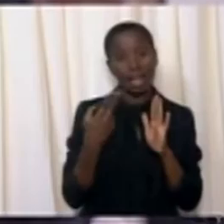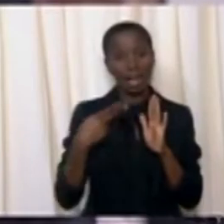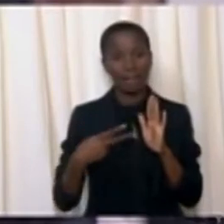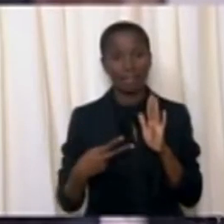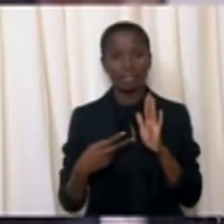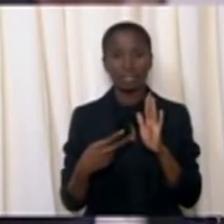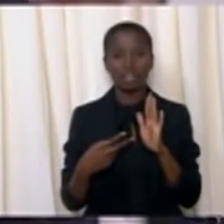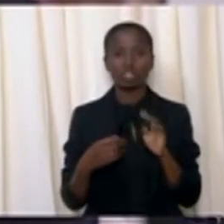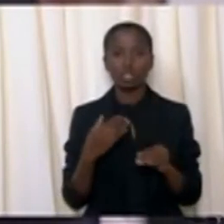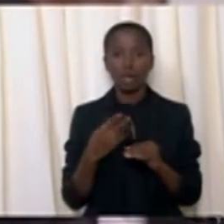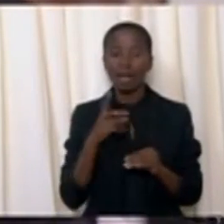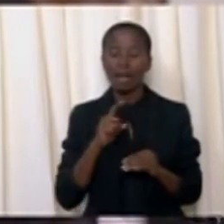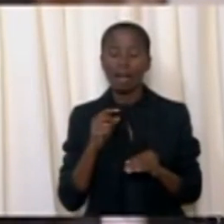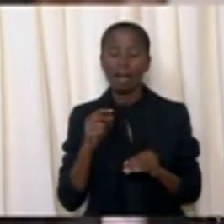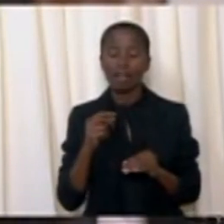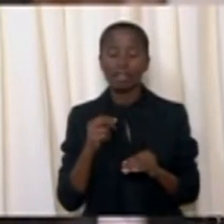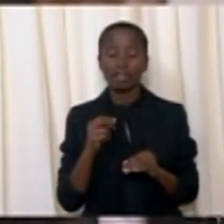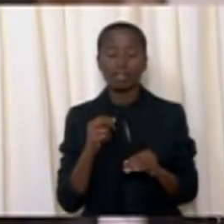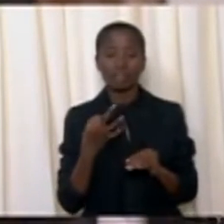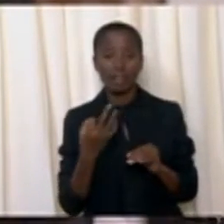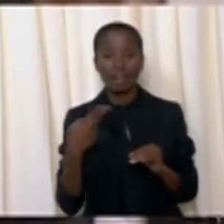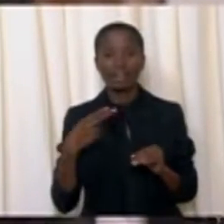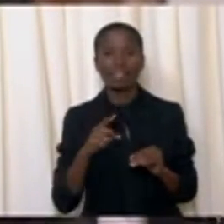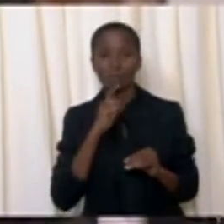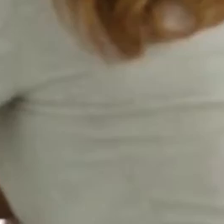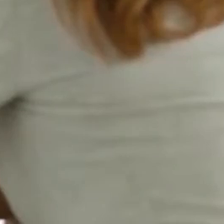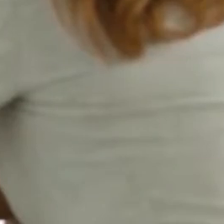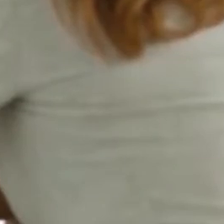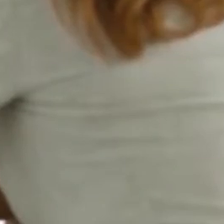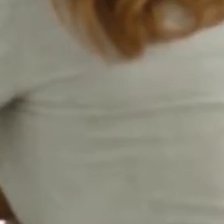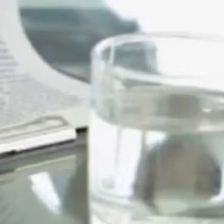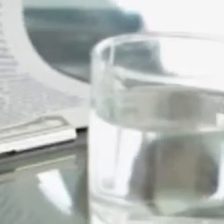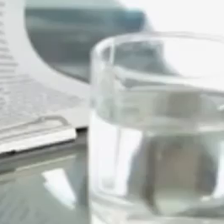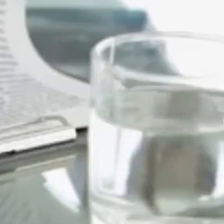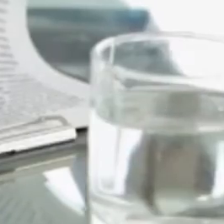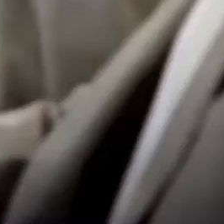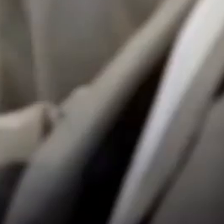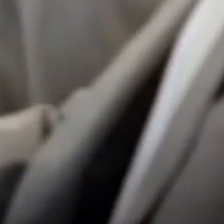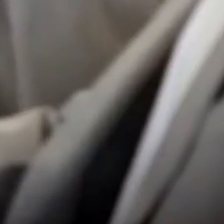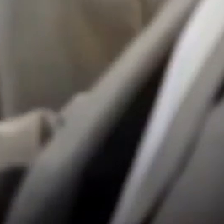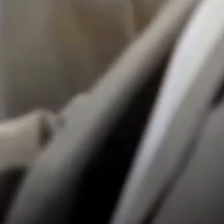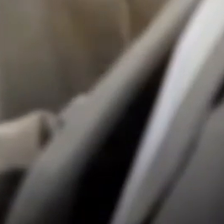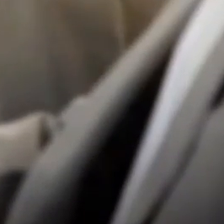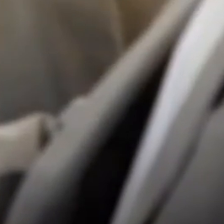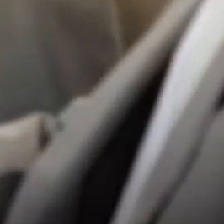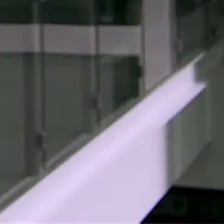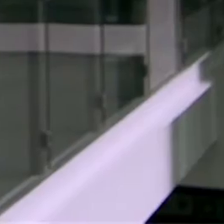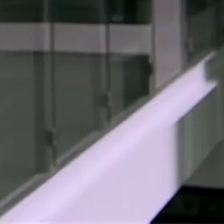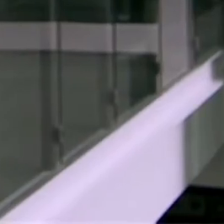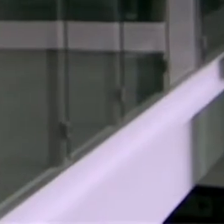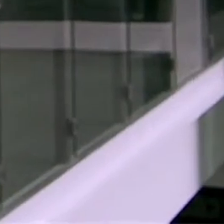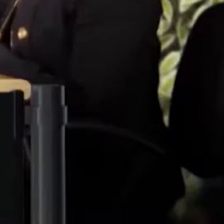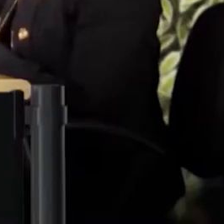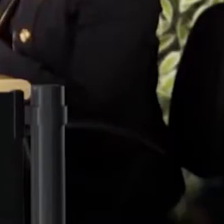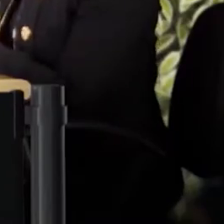the feature of this economy over the past decade. Houteng's ability to attract foreign direct